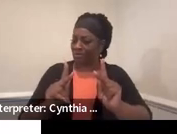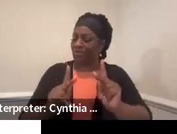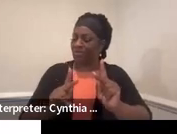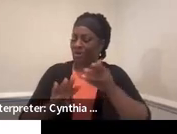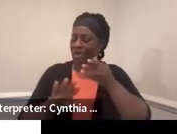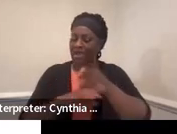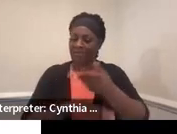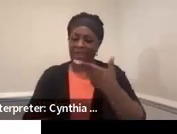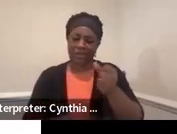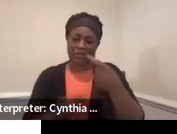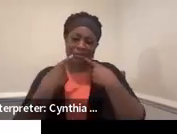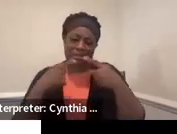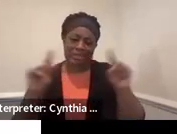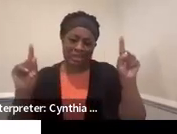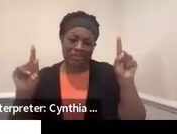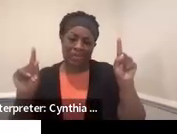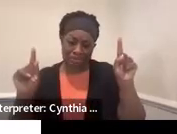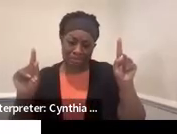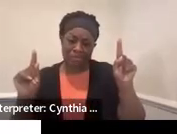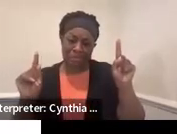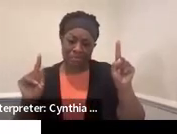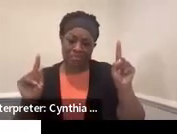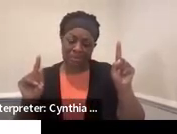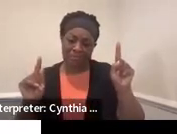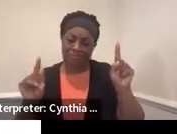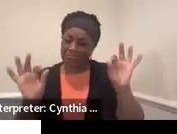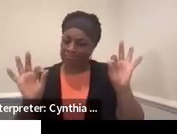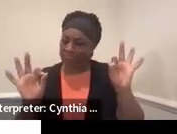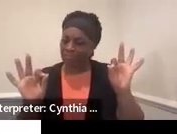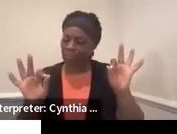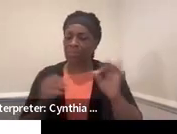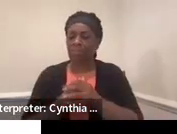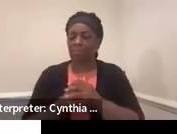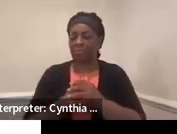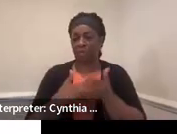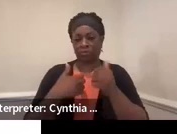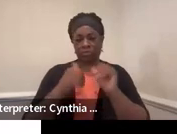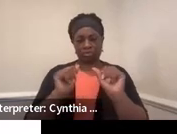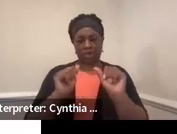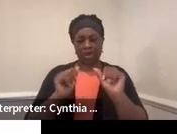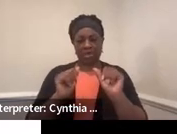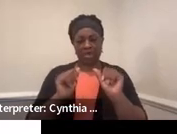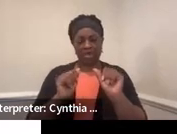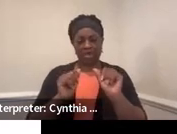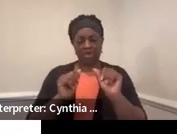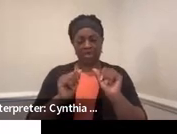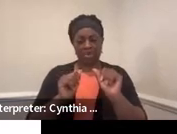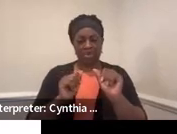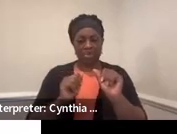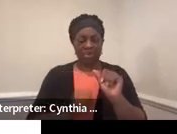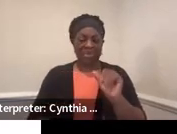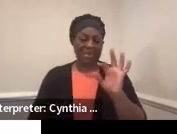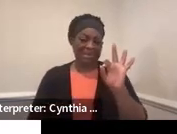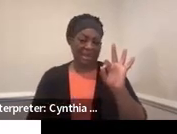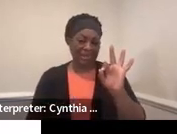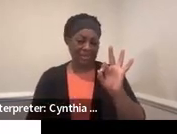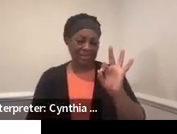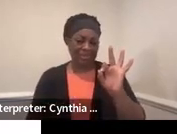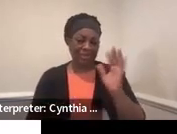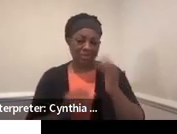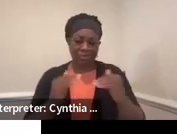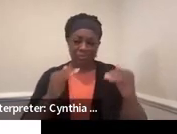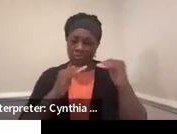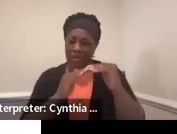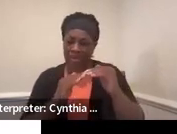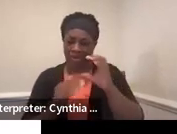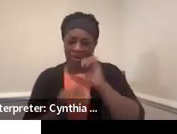success is developed for them. So trying to ensure when they come in at ninth grade or 16